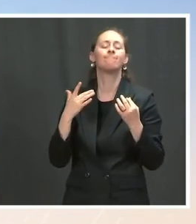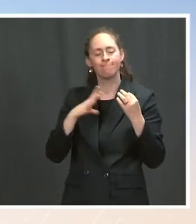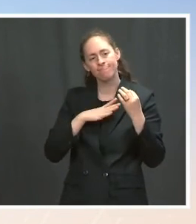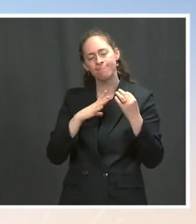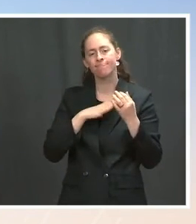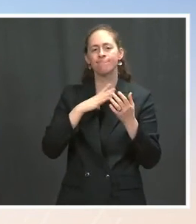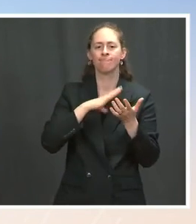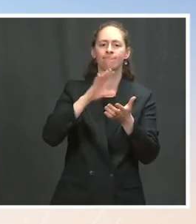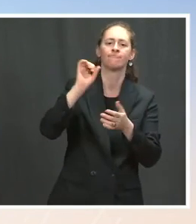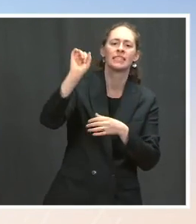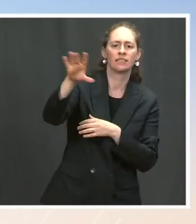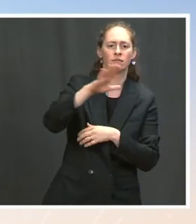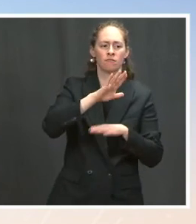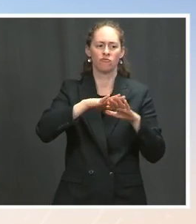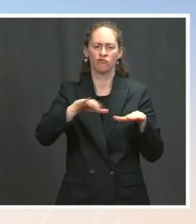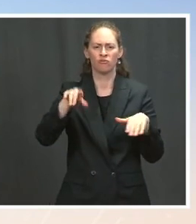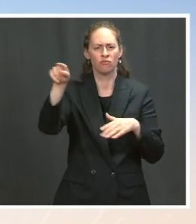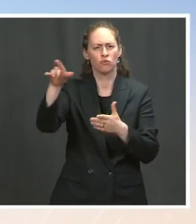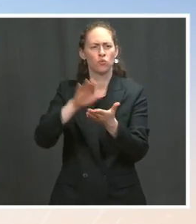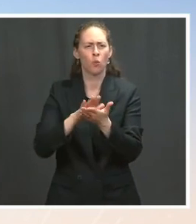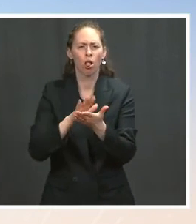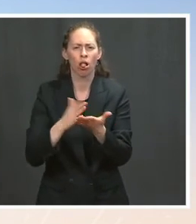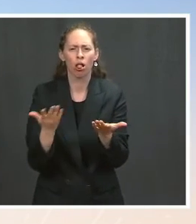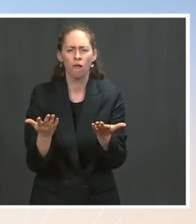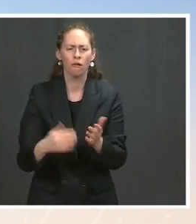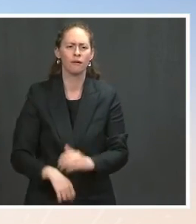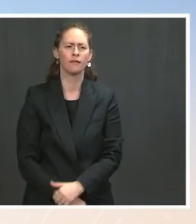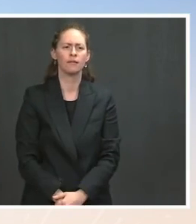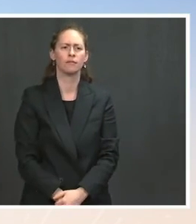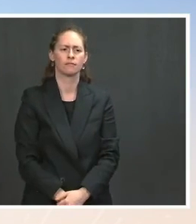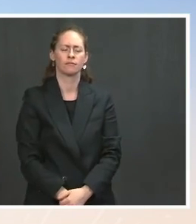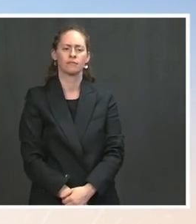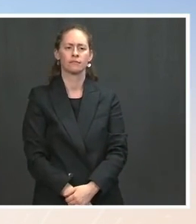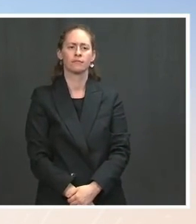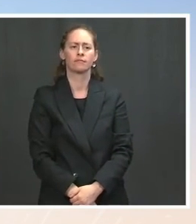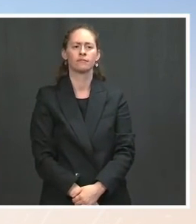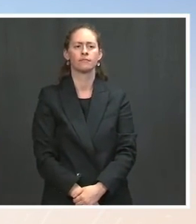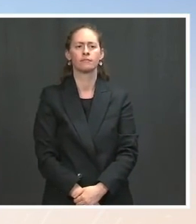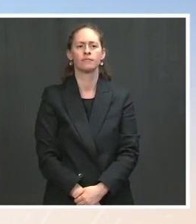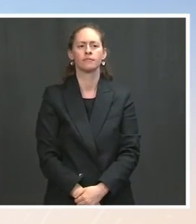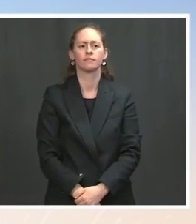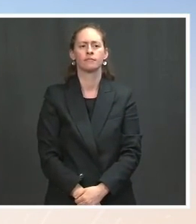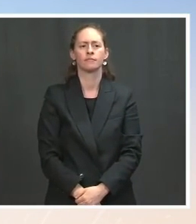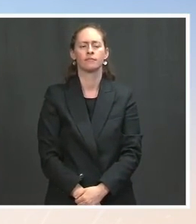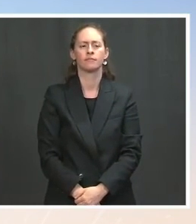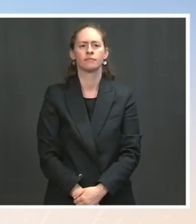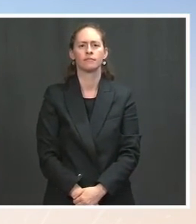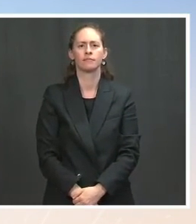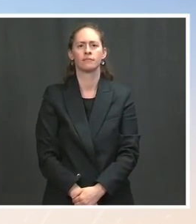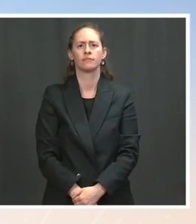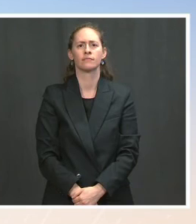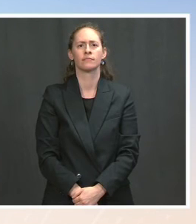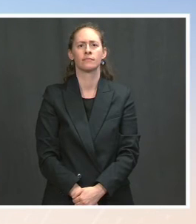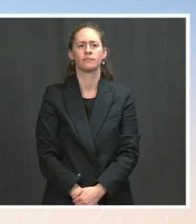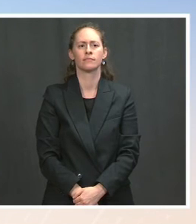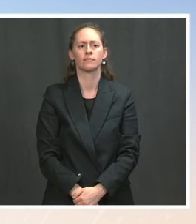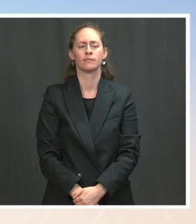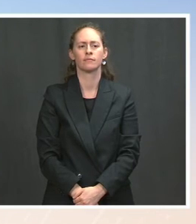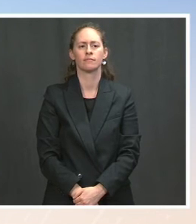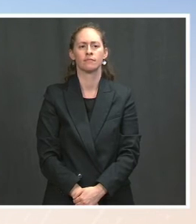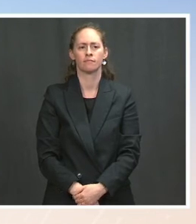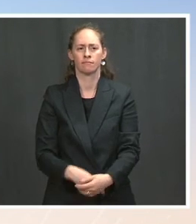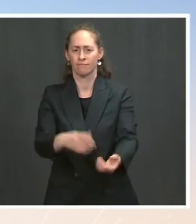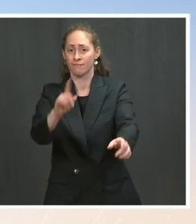wait for and hope for of course approval of the of one of the vaccines to